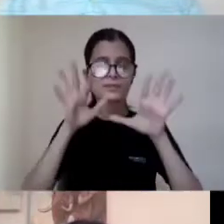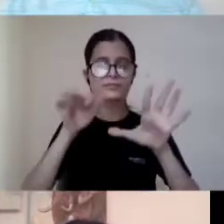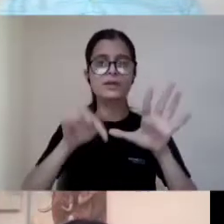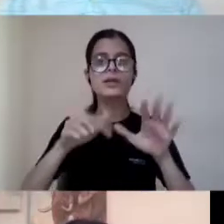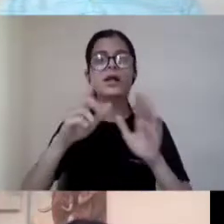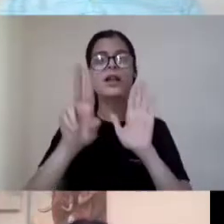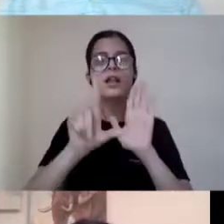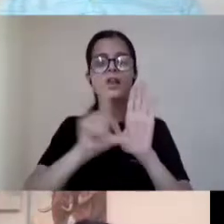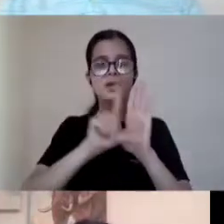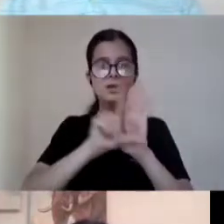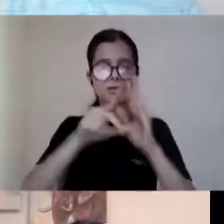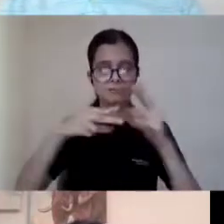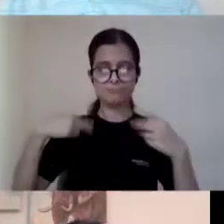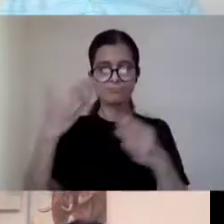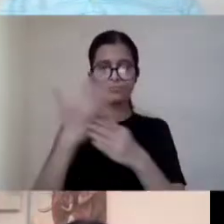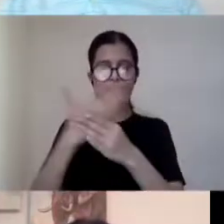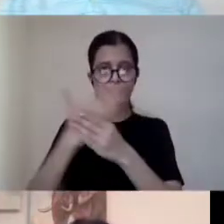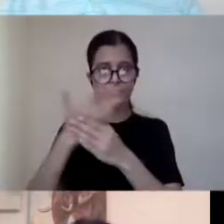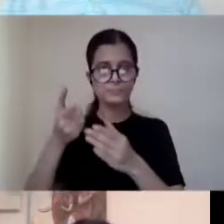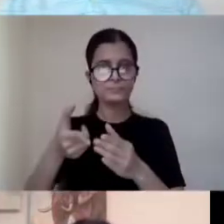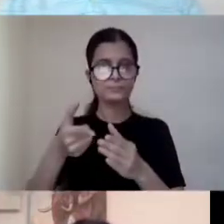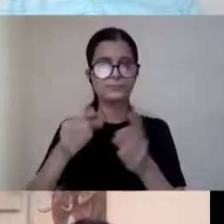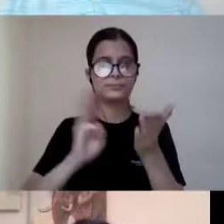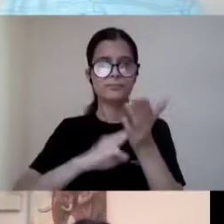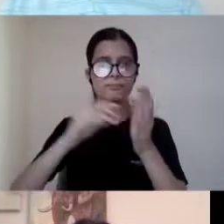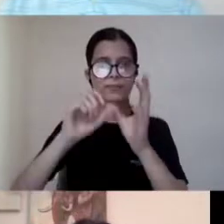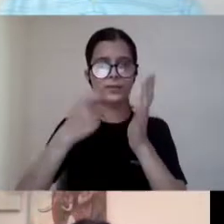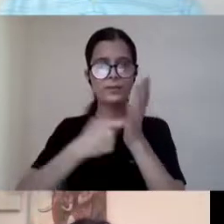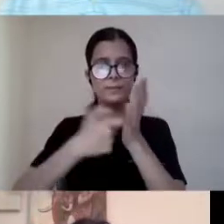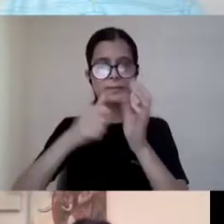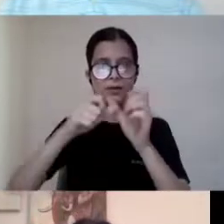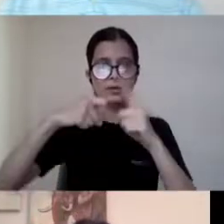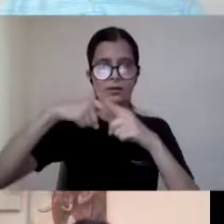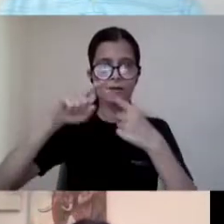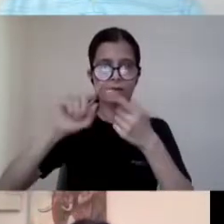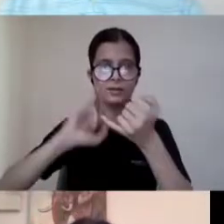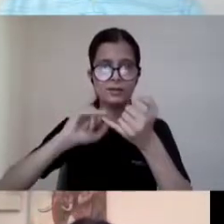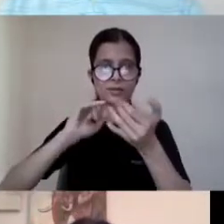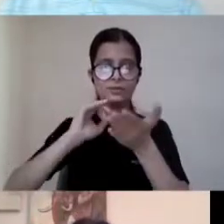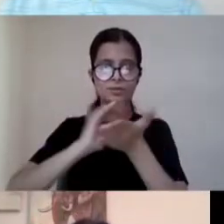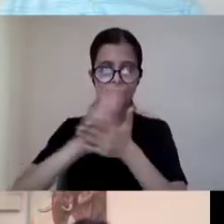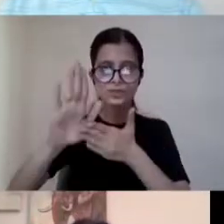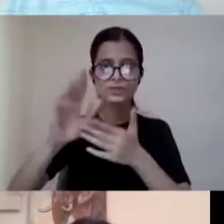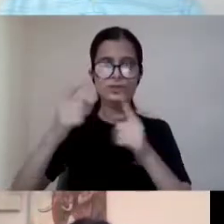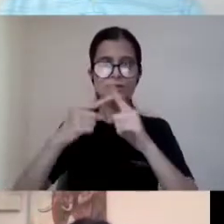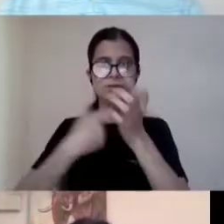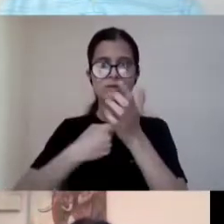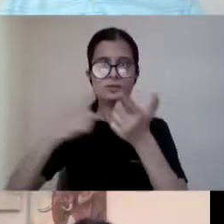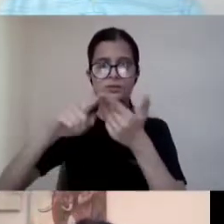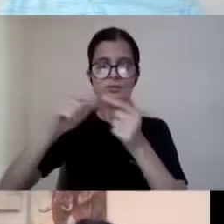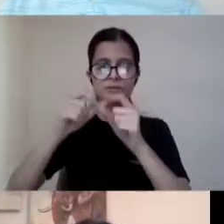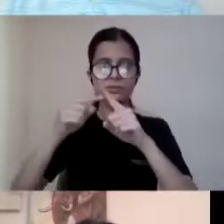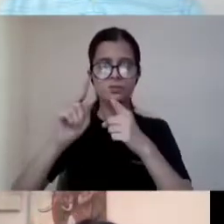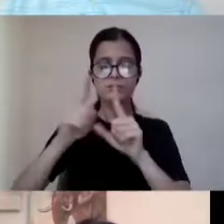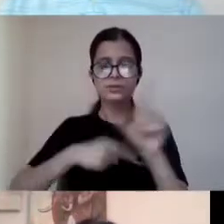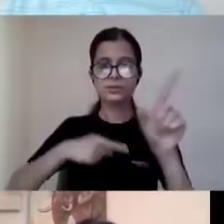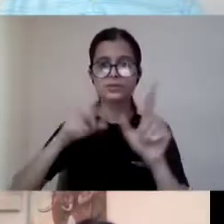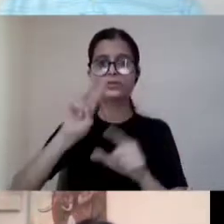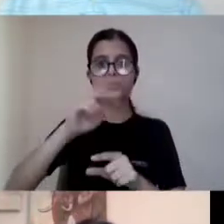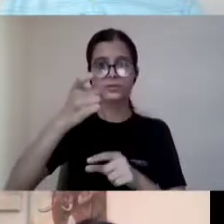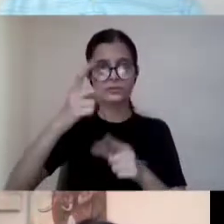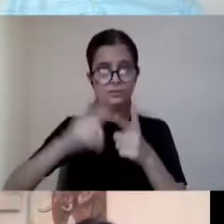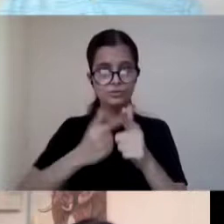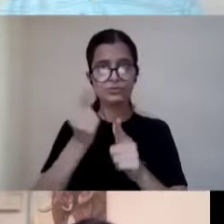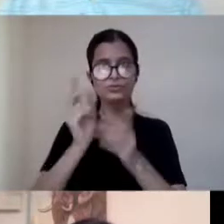the Marrakesh Treaty. The Marrakesh Treaty adopted on 27th June 2013 and entered into